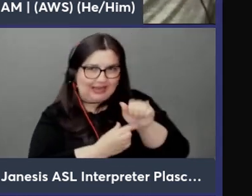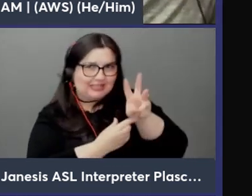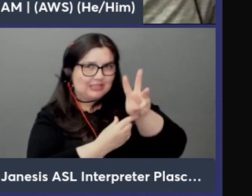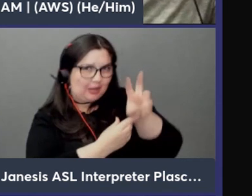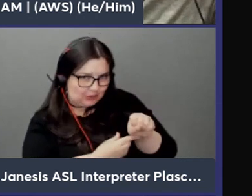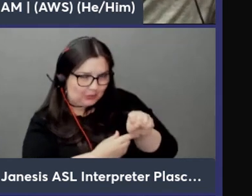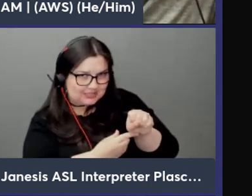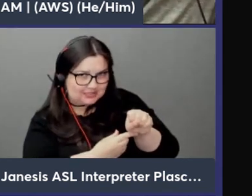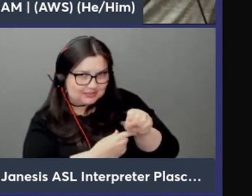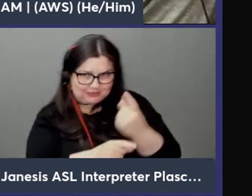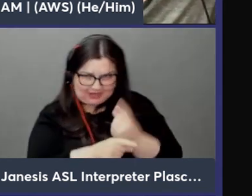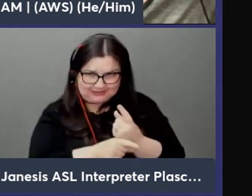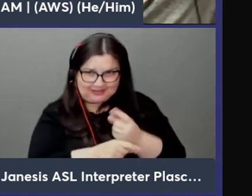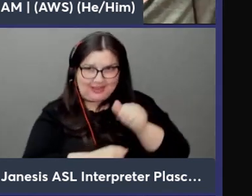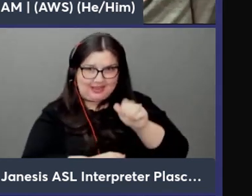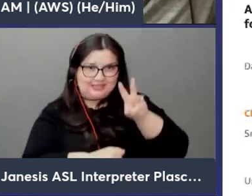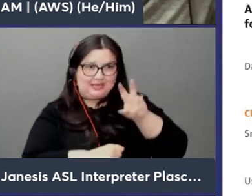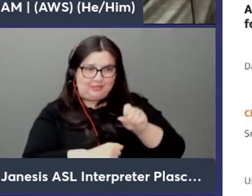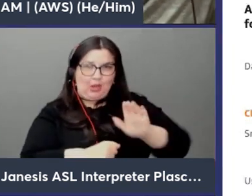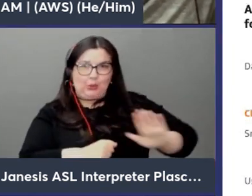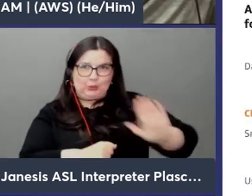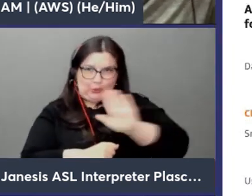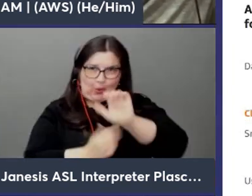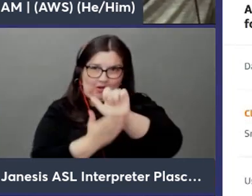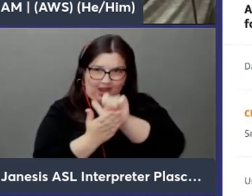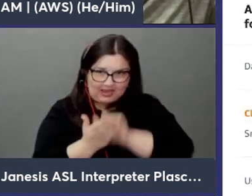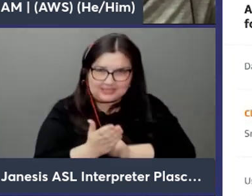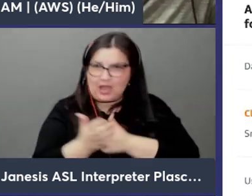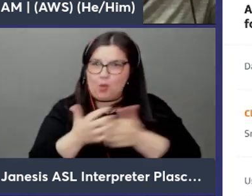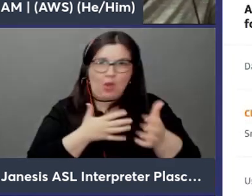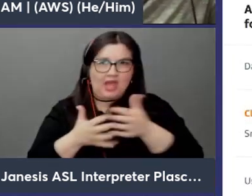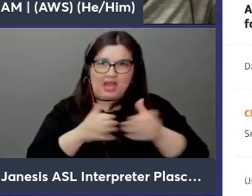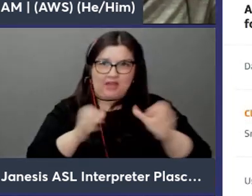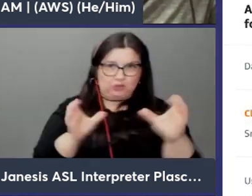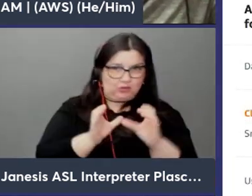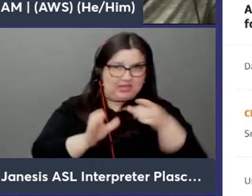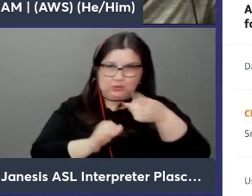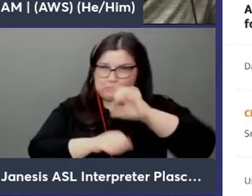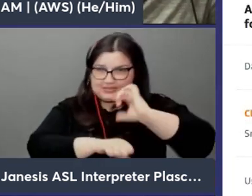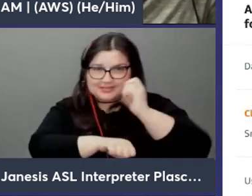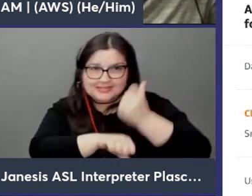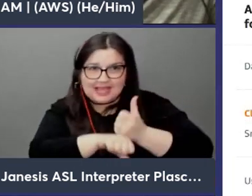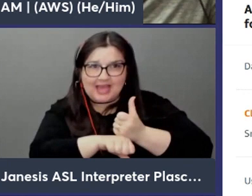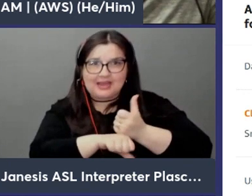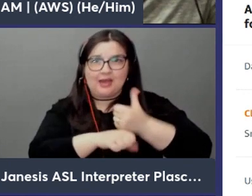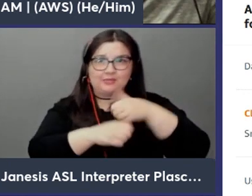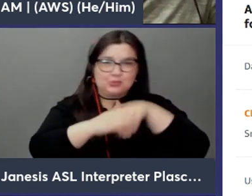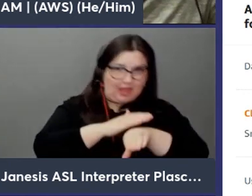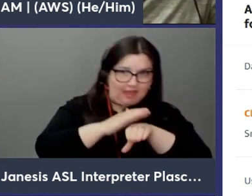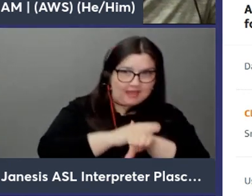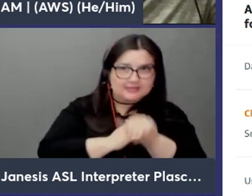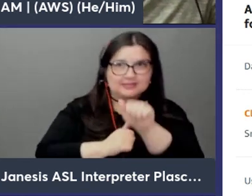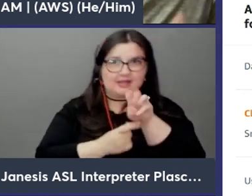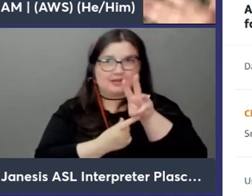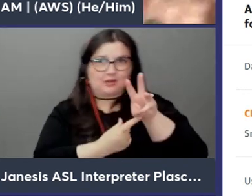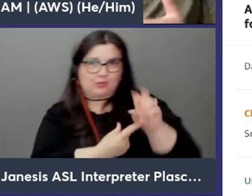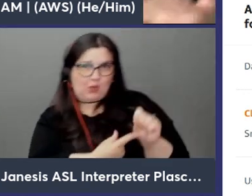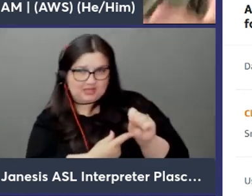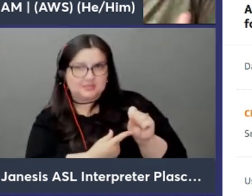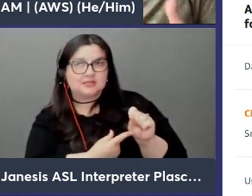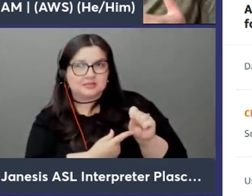the aws uh your aws account whatever credentials you've set up to to have access to aws uh